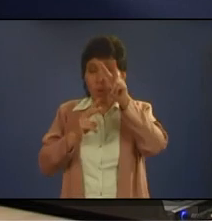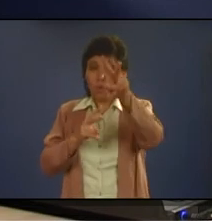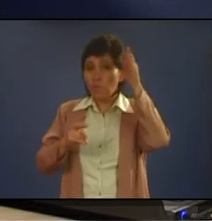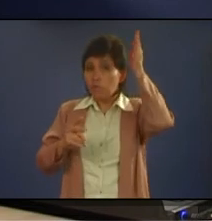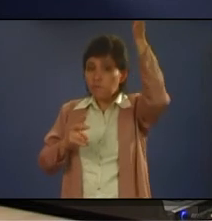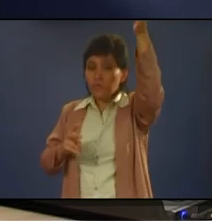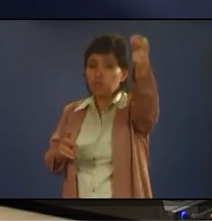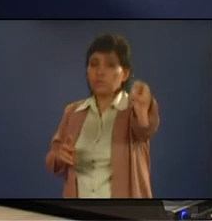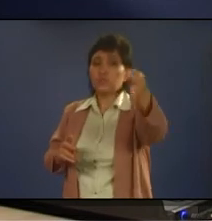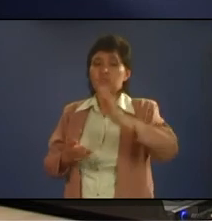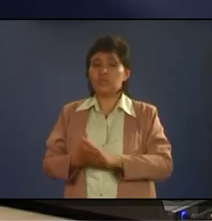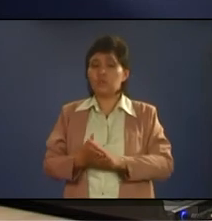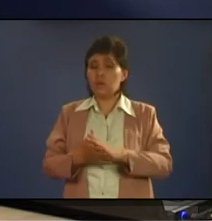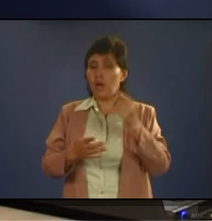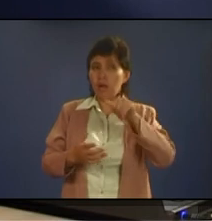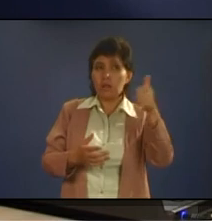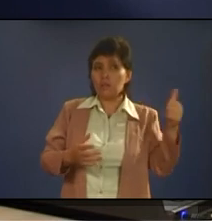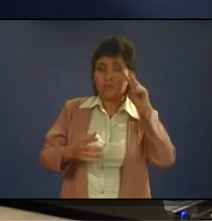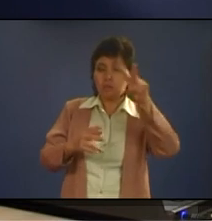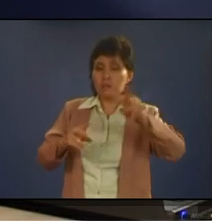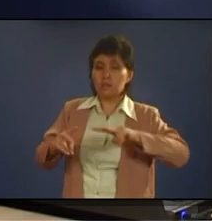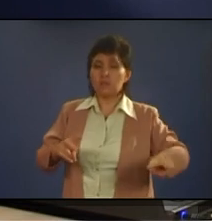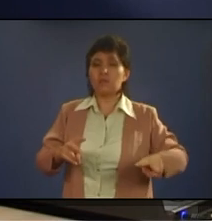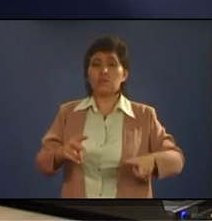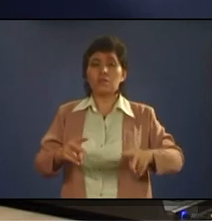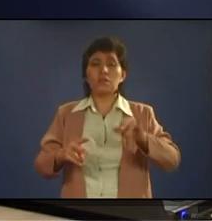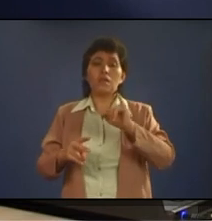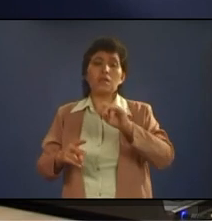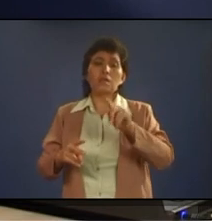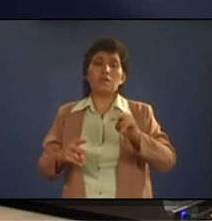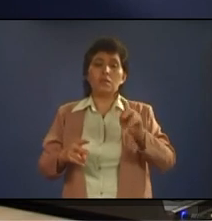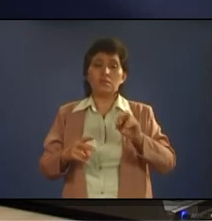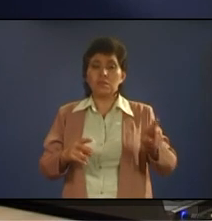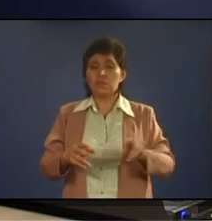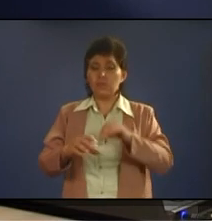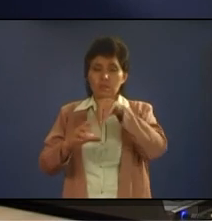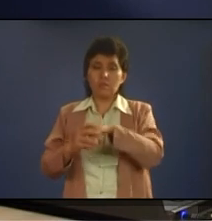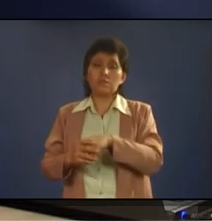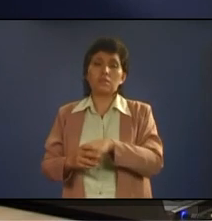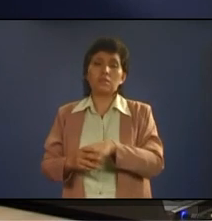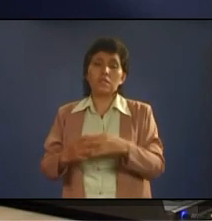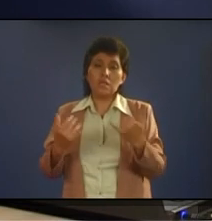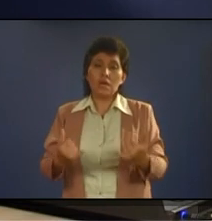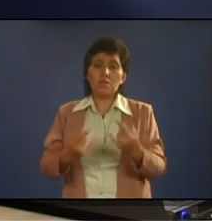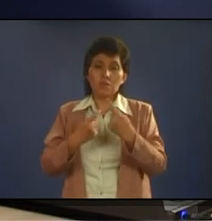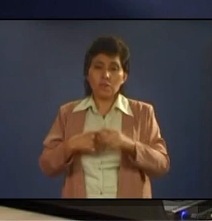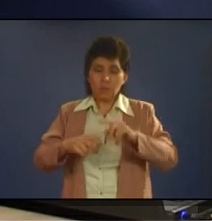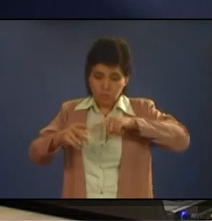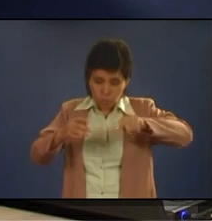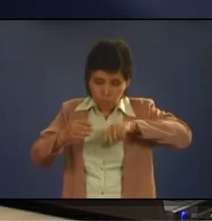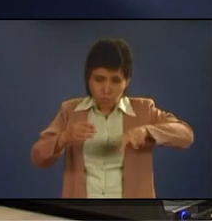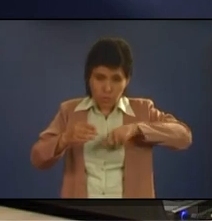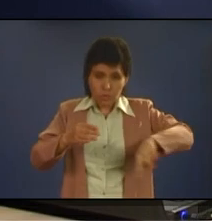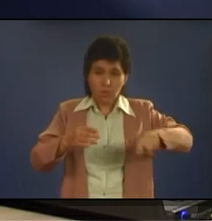first transformational leaders they don't put themselves first okay now try to check up what the definition of